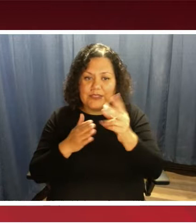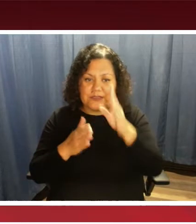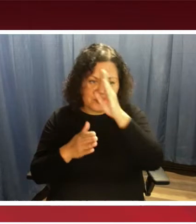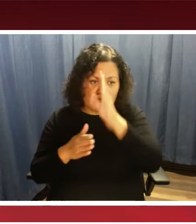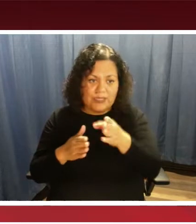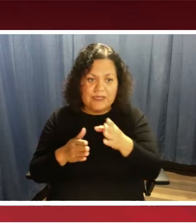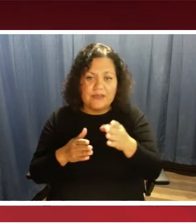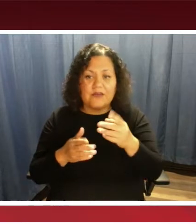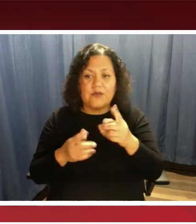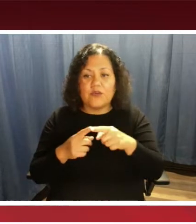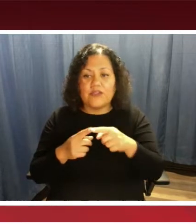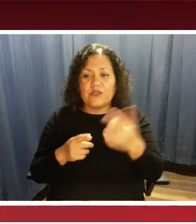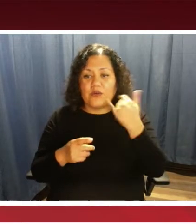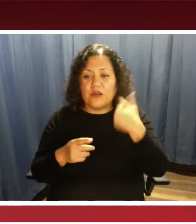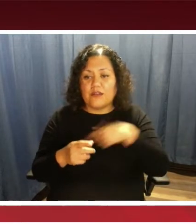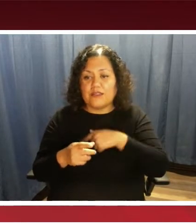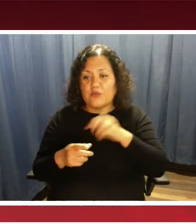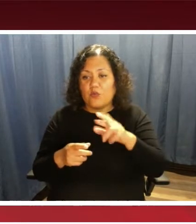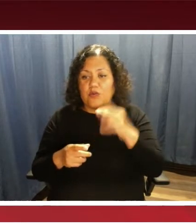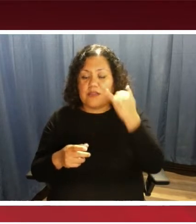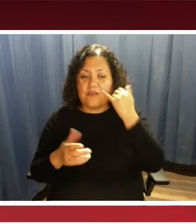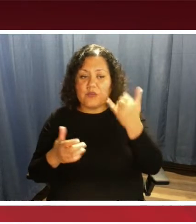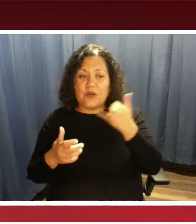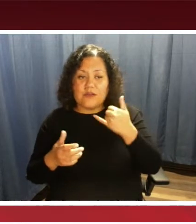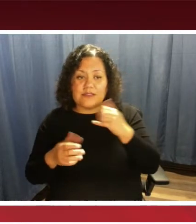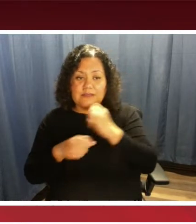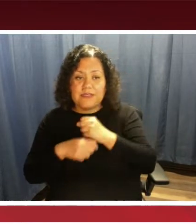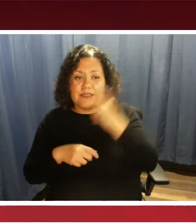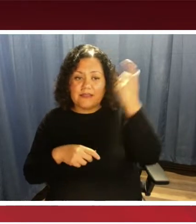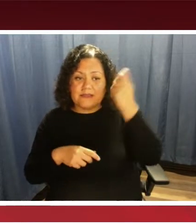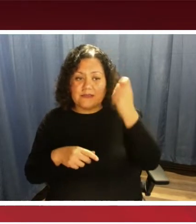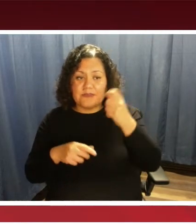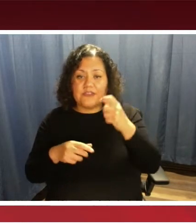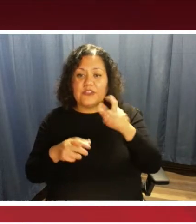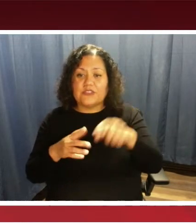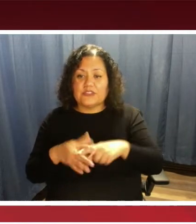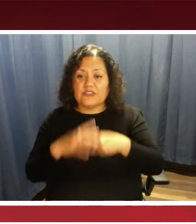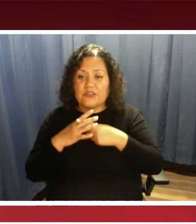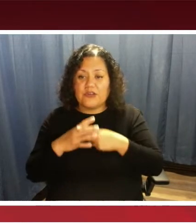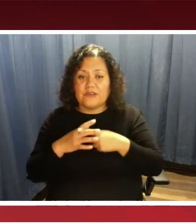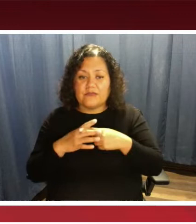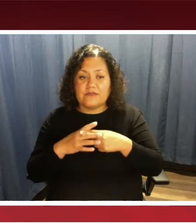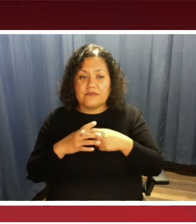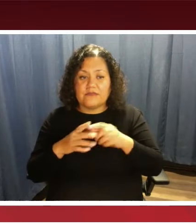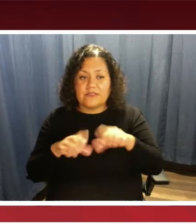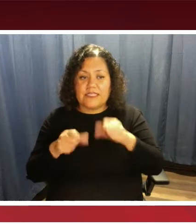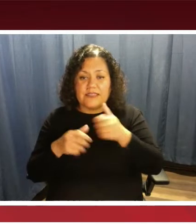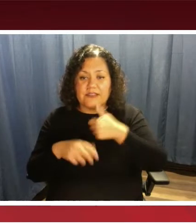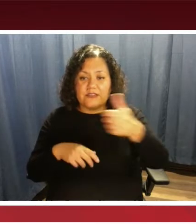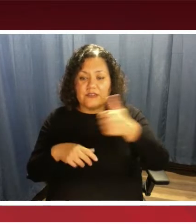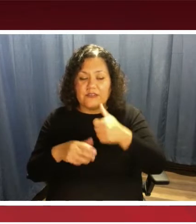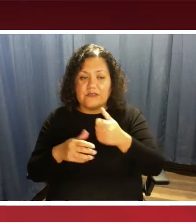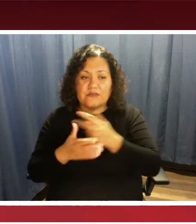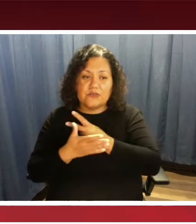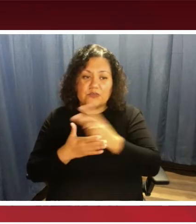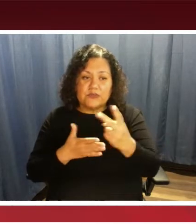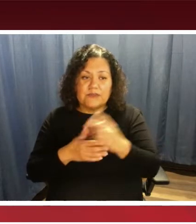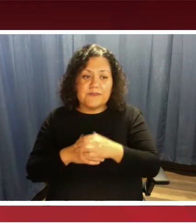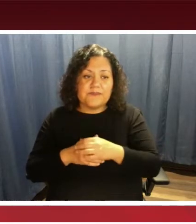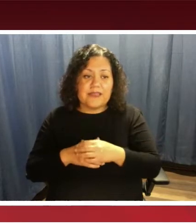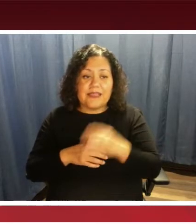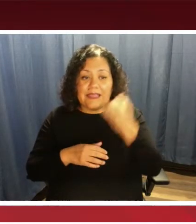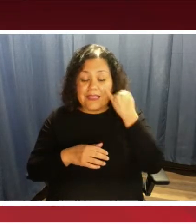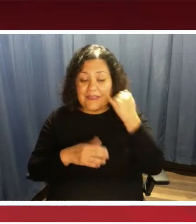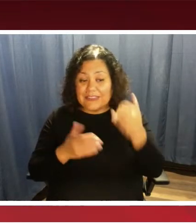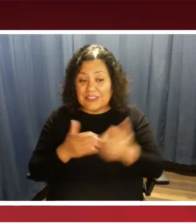you call us for subscription service, then you have to start taking the trip then so that it can be analyzed. If it is a new